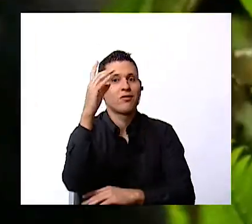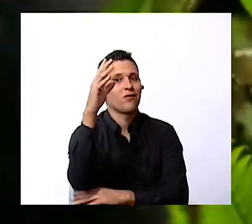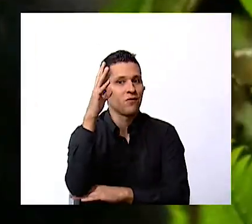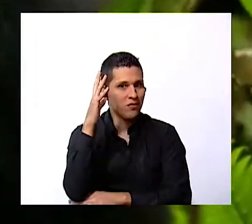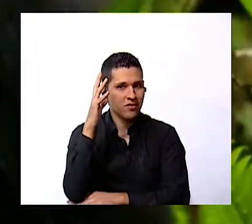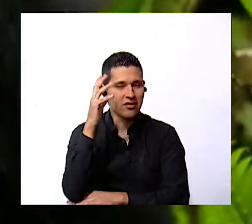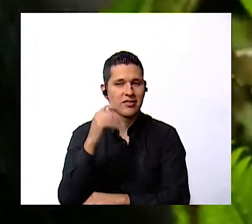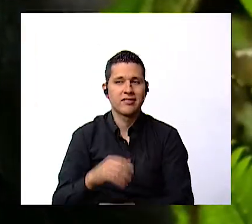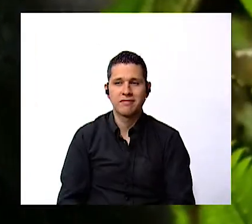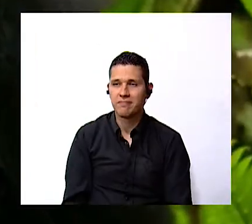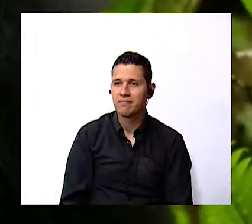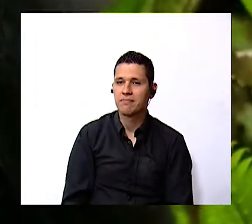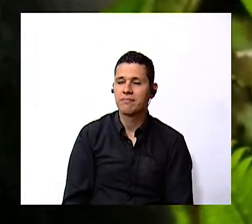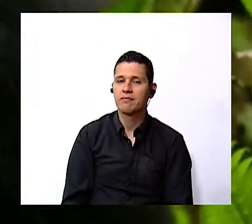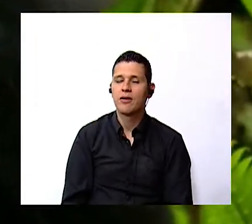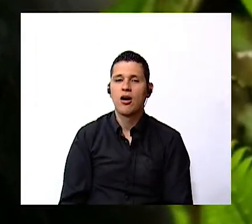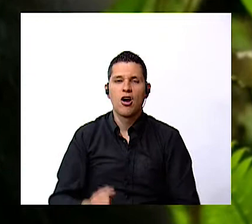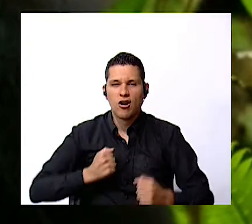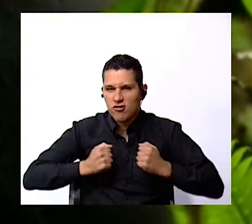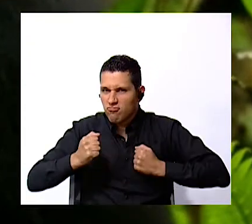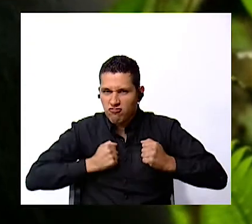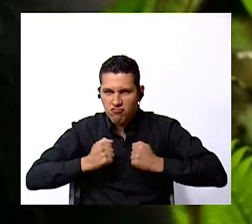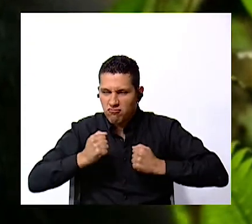gorillas live in a forest